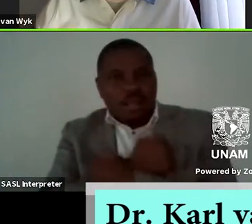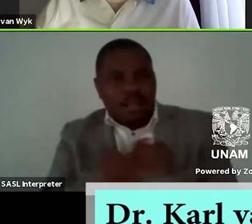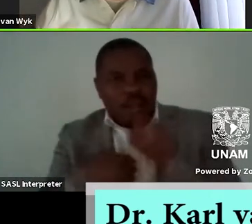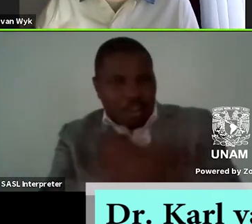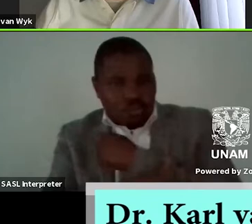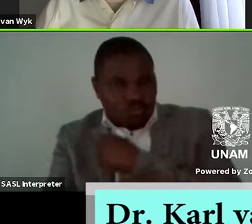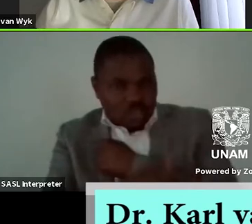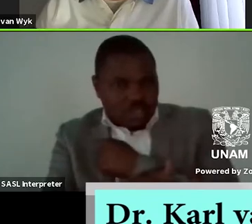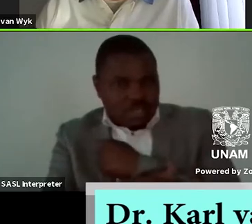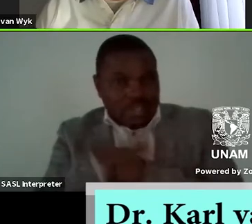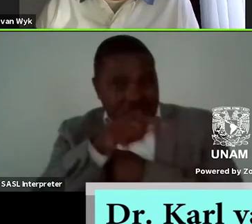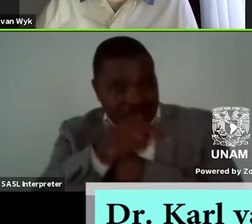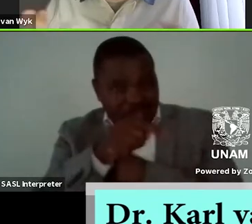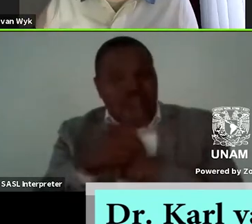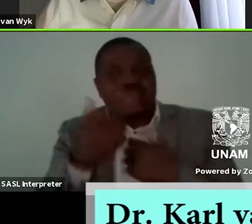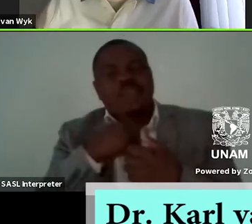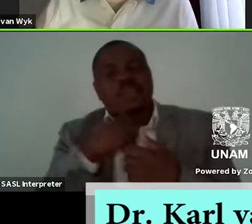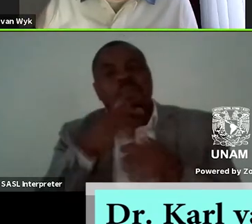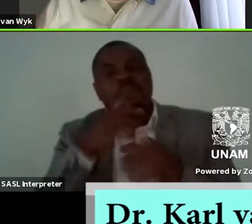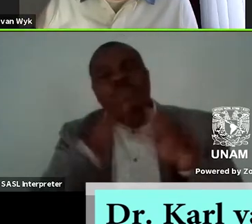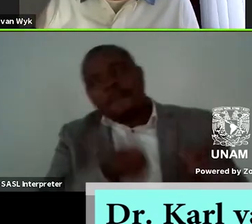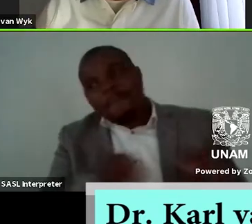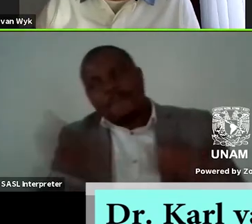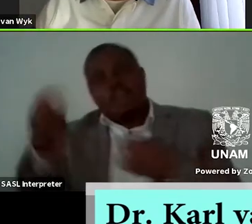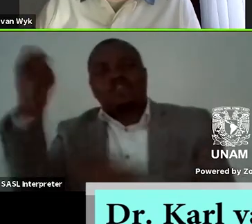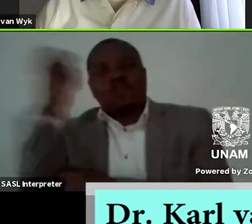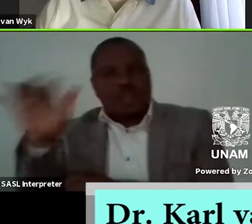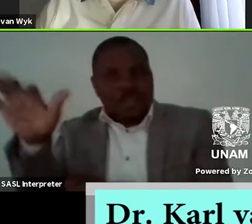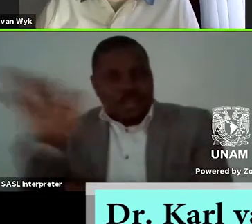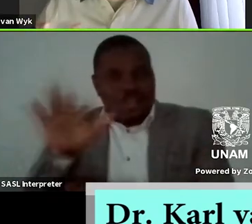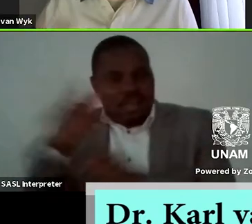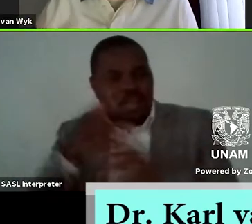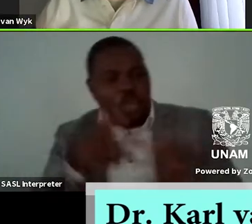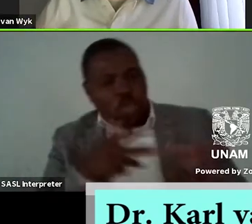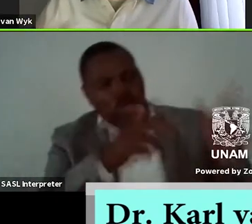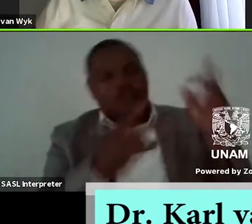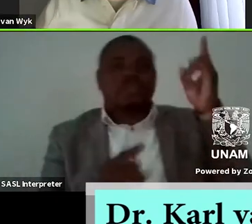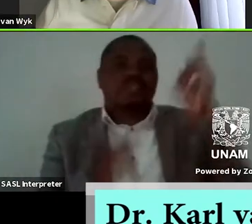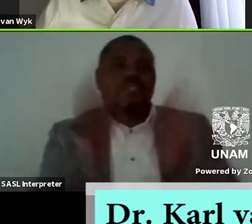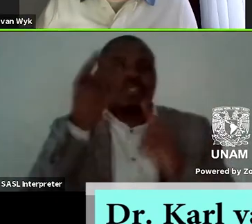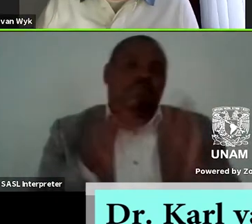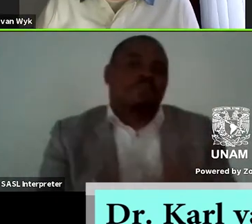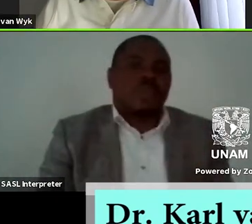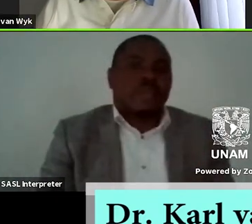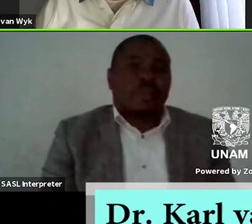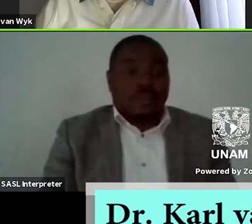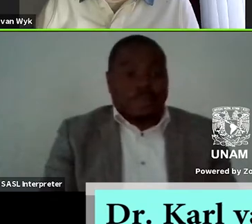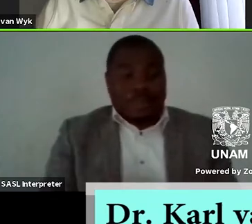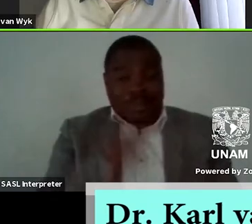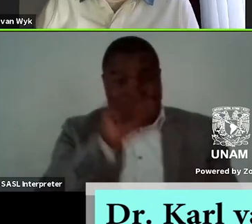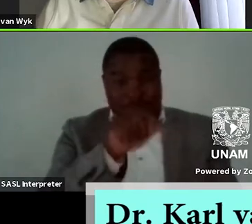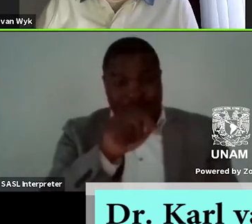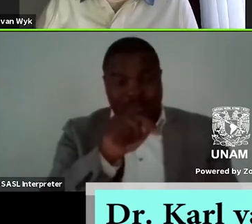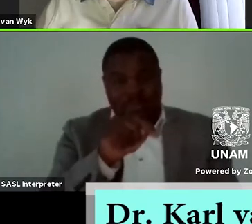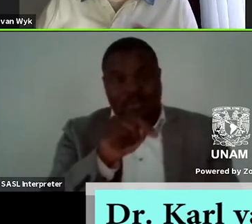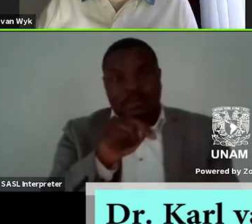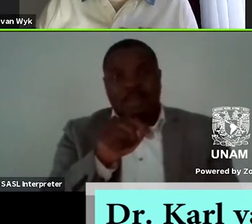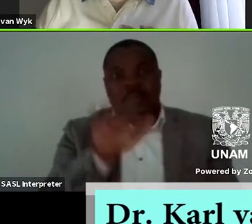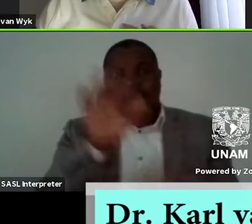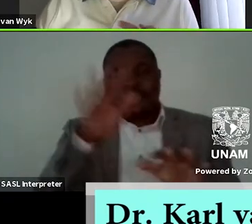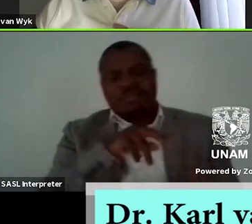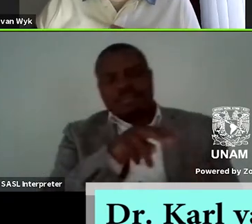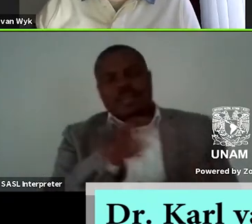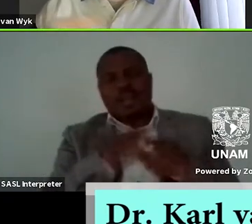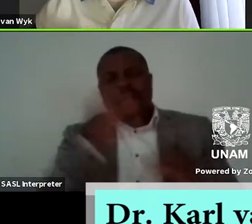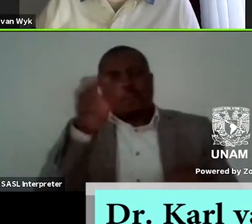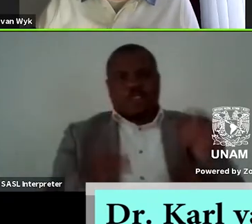to to the rural spaces and pushes them out of the city so that move there is one that is politicized in um